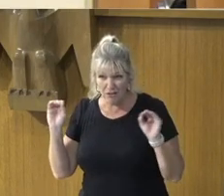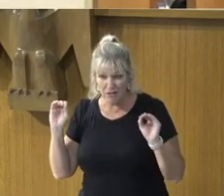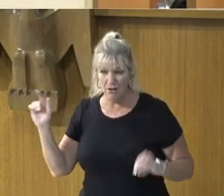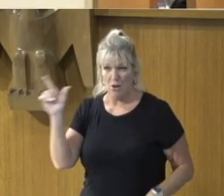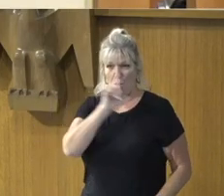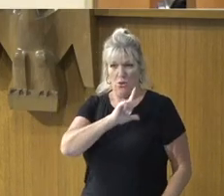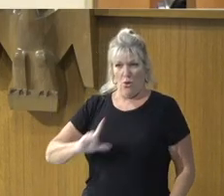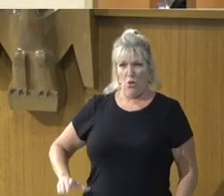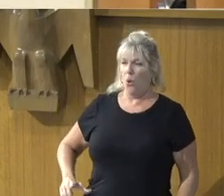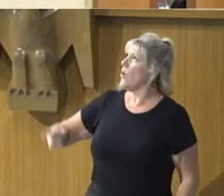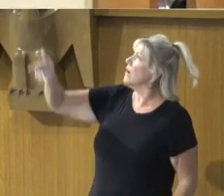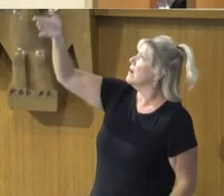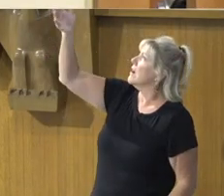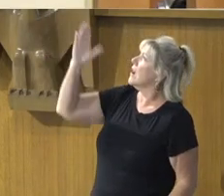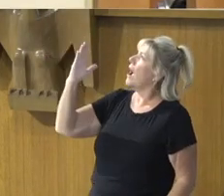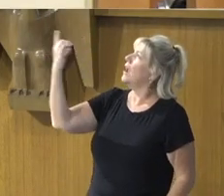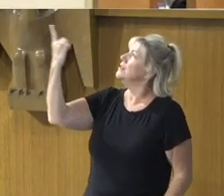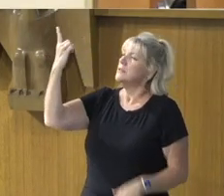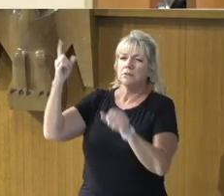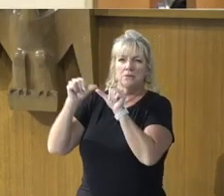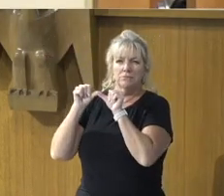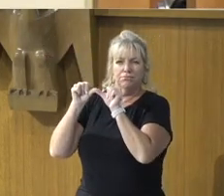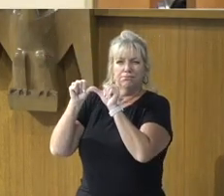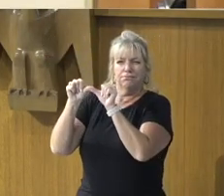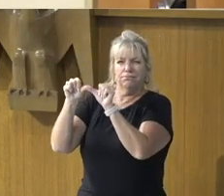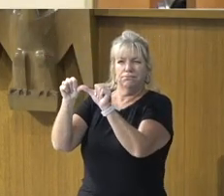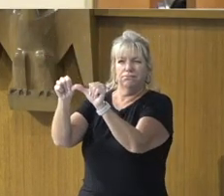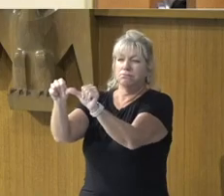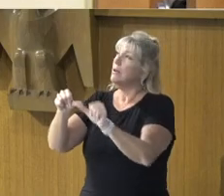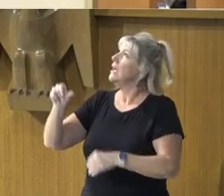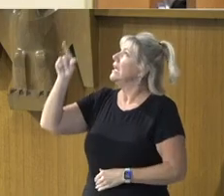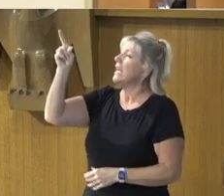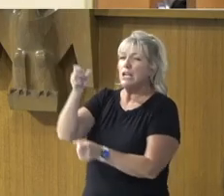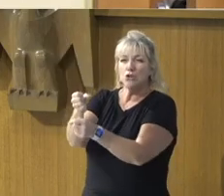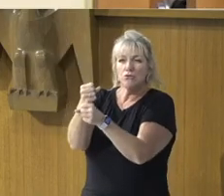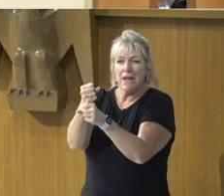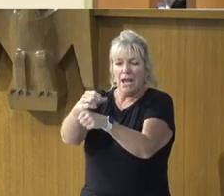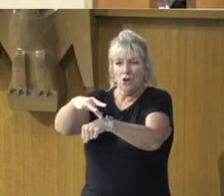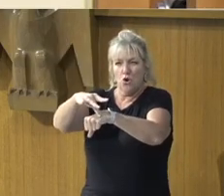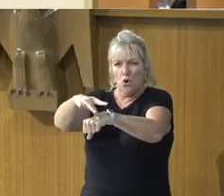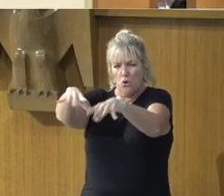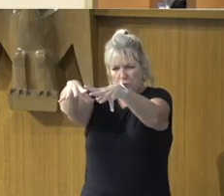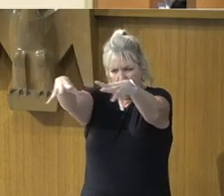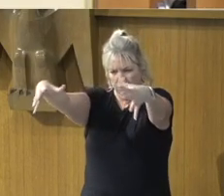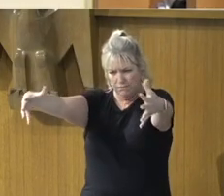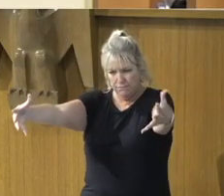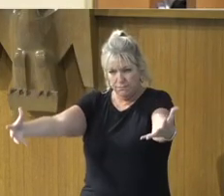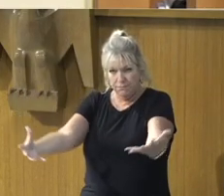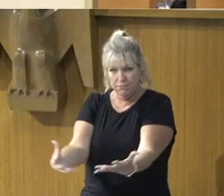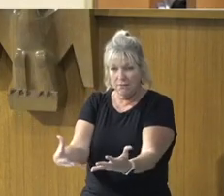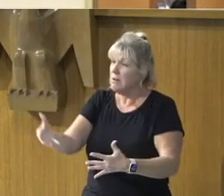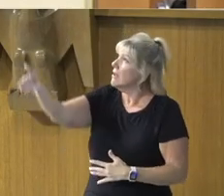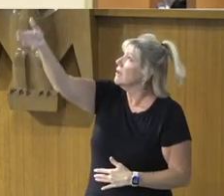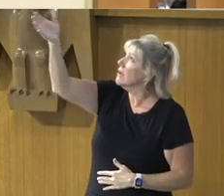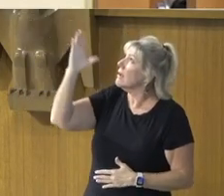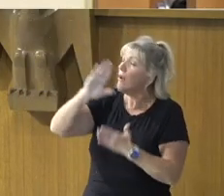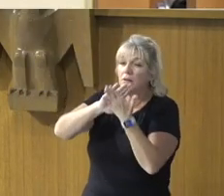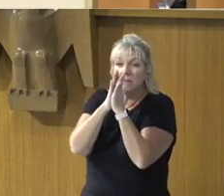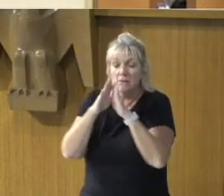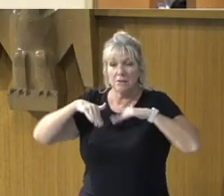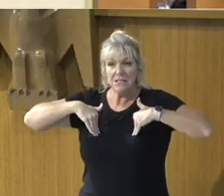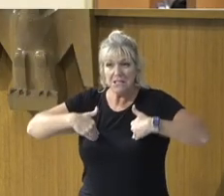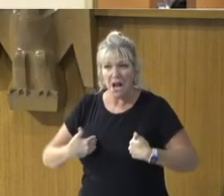God, the creator of the ends of the earth. He does not faint or grow weary.